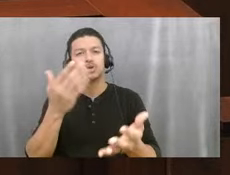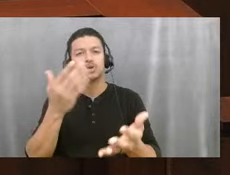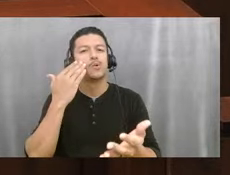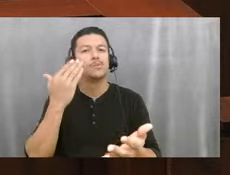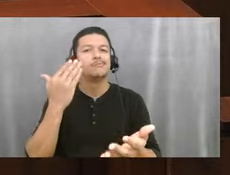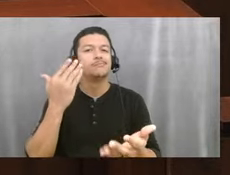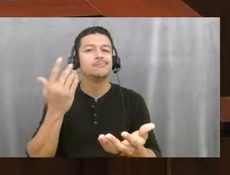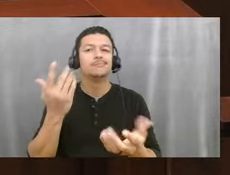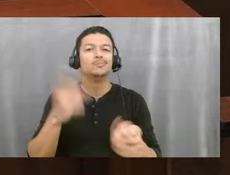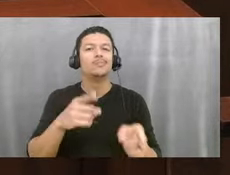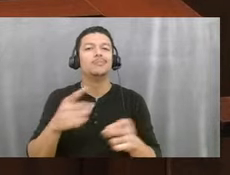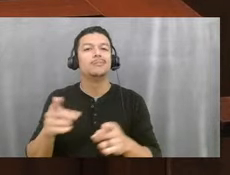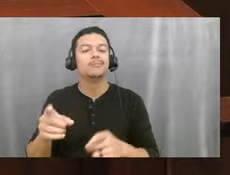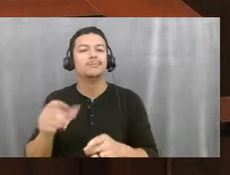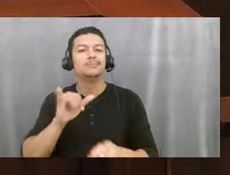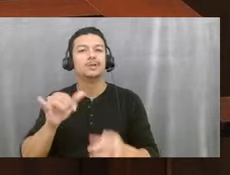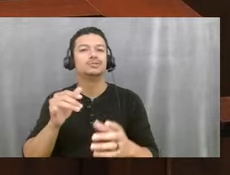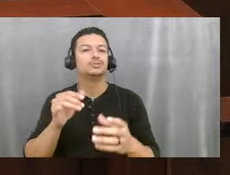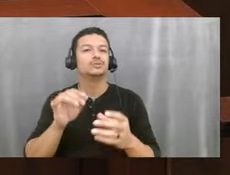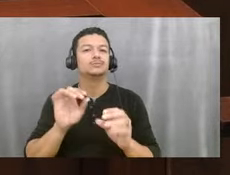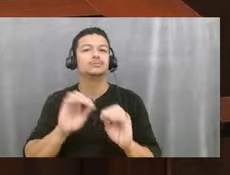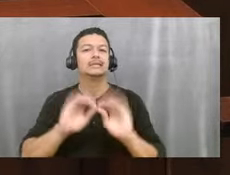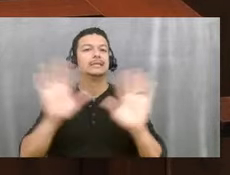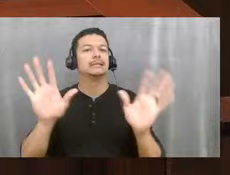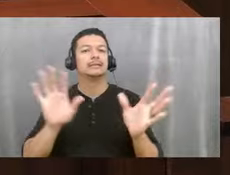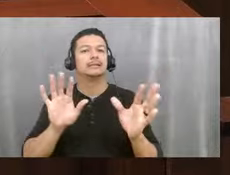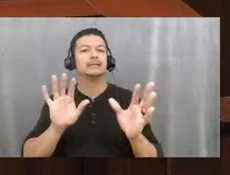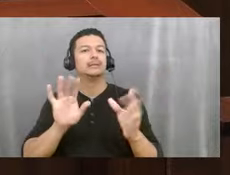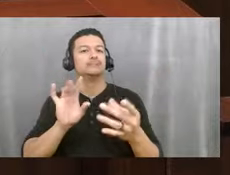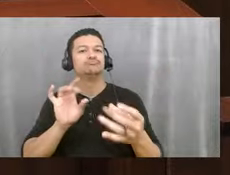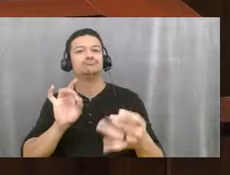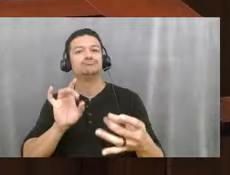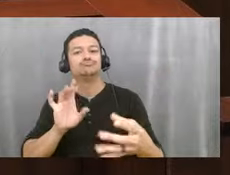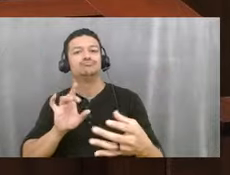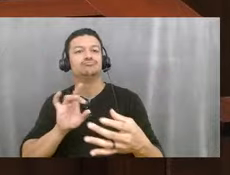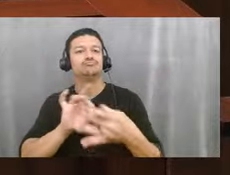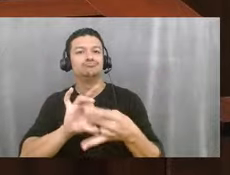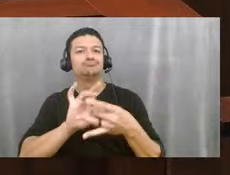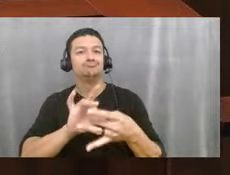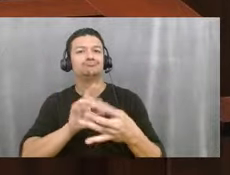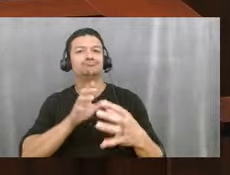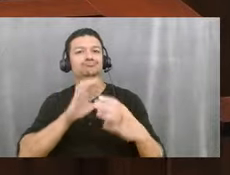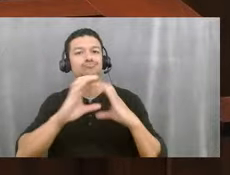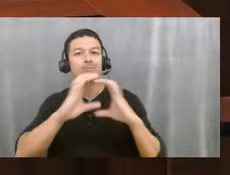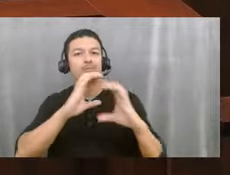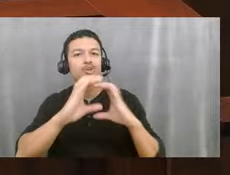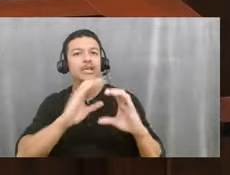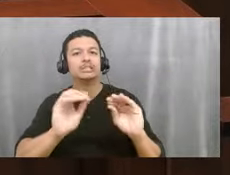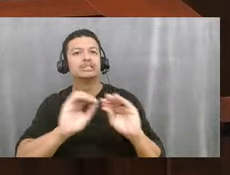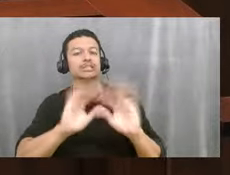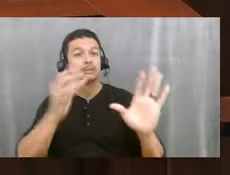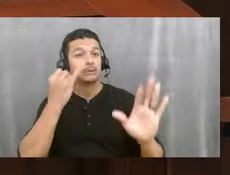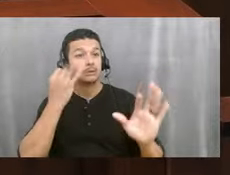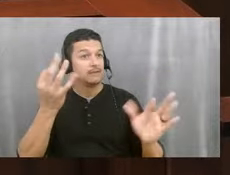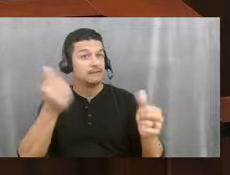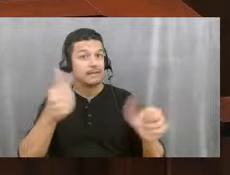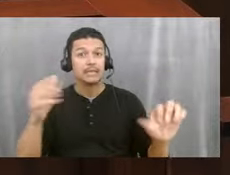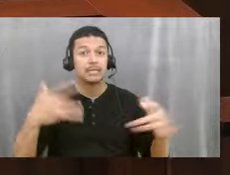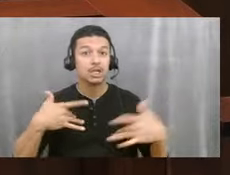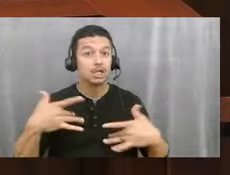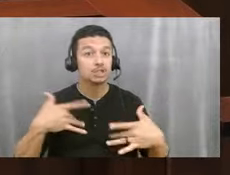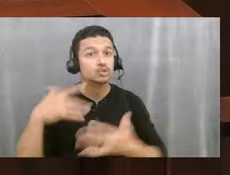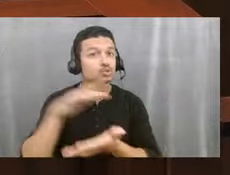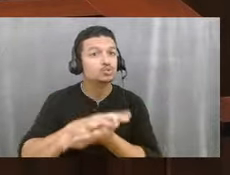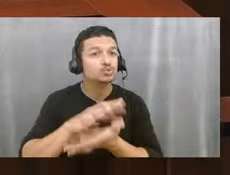just to keep the lines of communication open between our school board and your commission. So that if you have any concerns about your schools, you can ask me anything